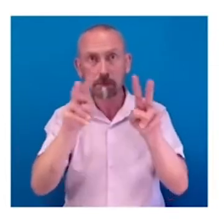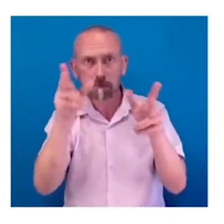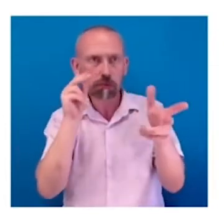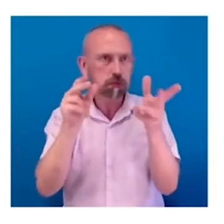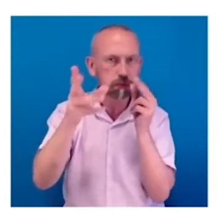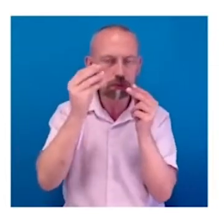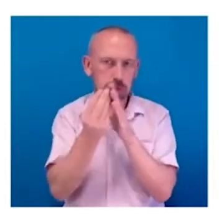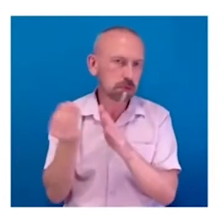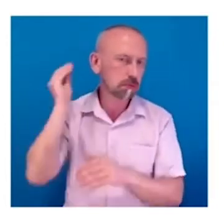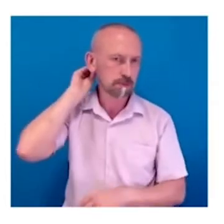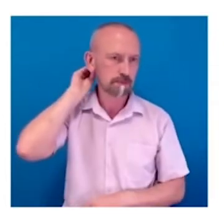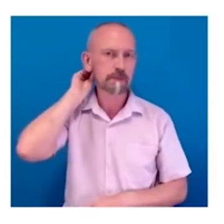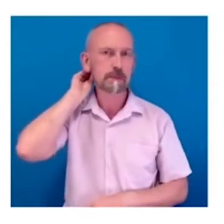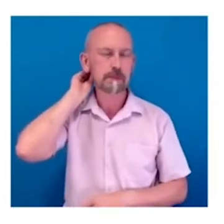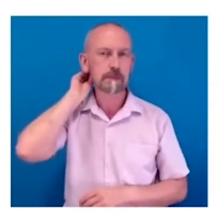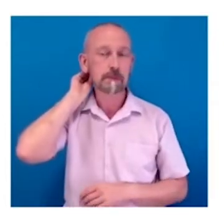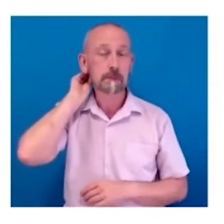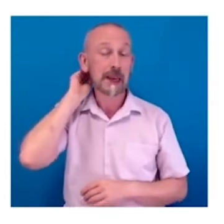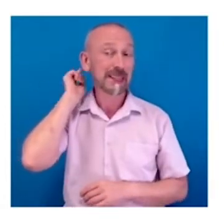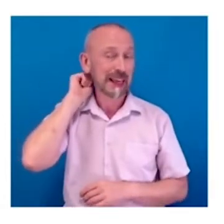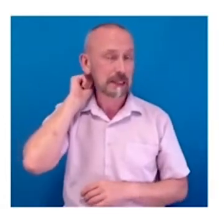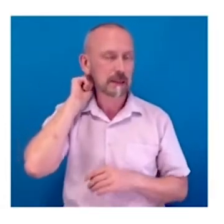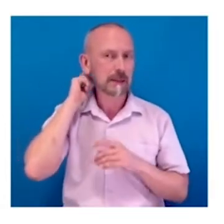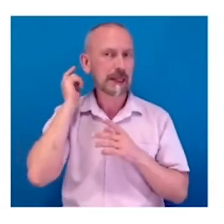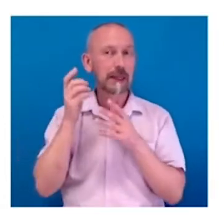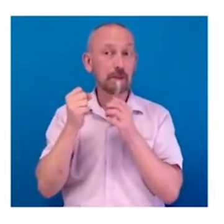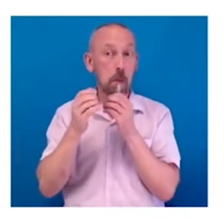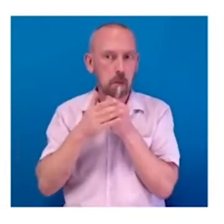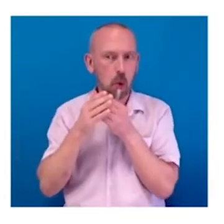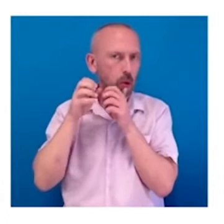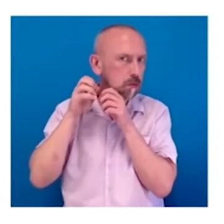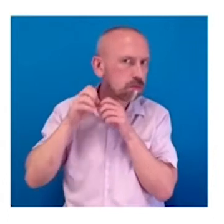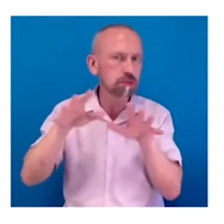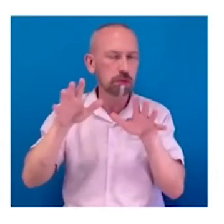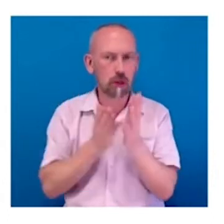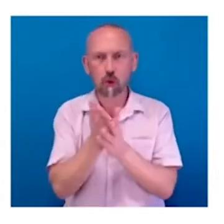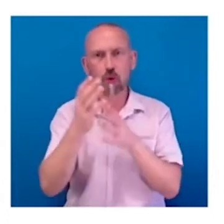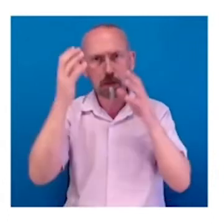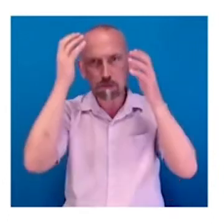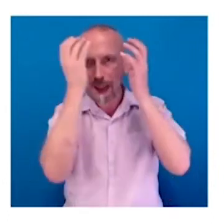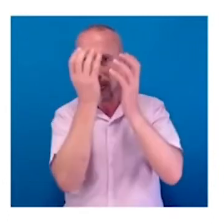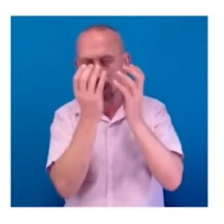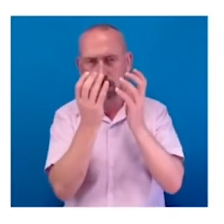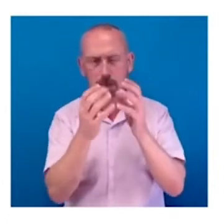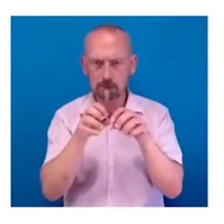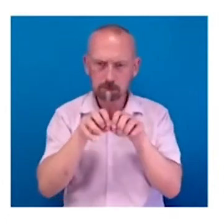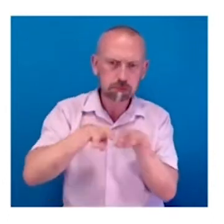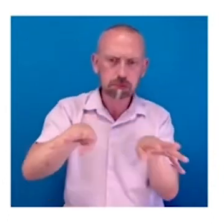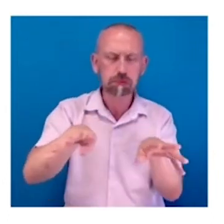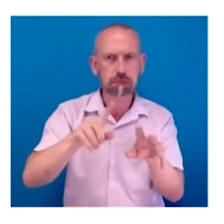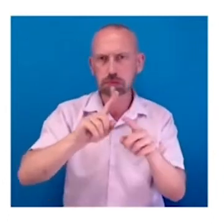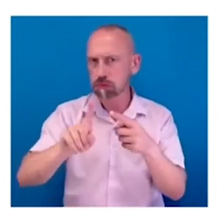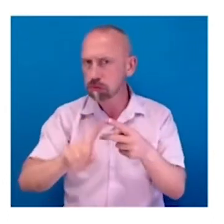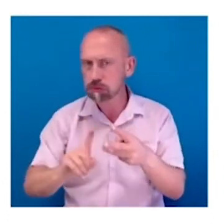cortex then distributes that image into different parts of the brain for various activities, such as facial